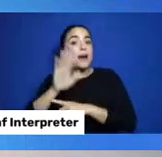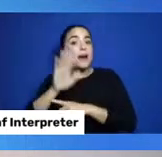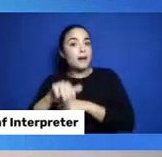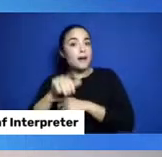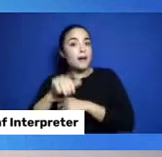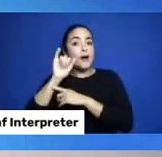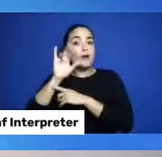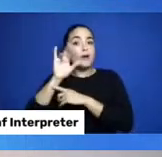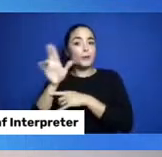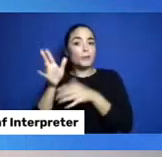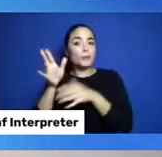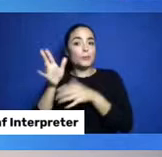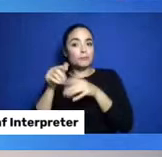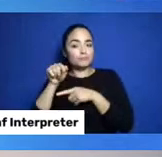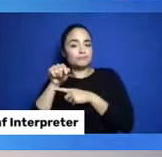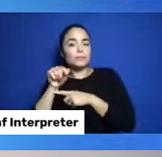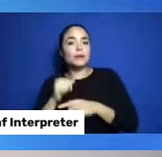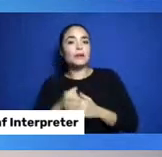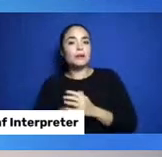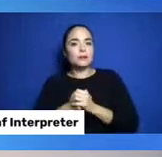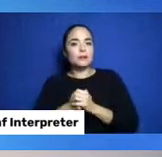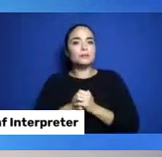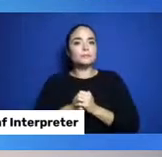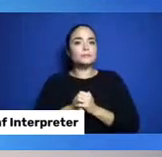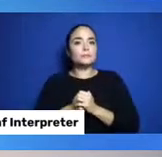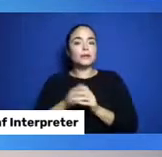about winter teepees and then it's about bad air.